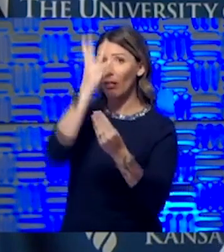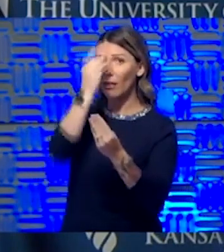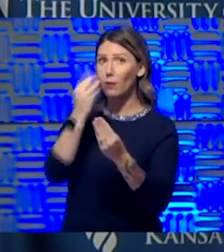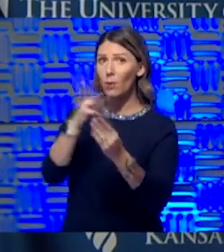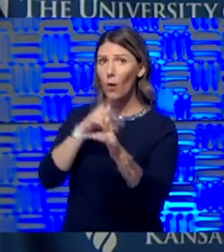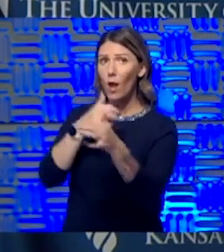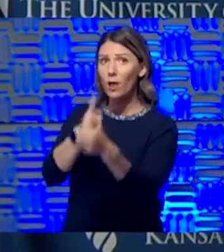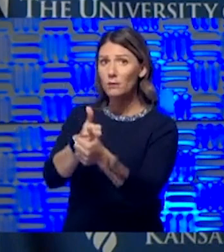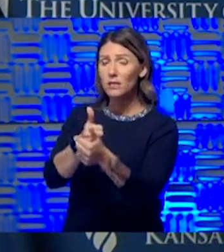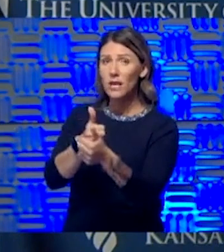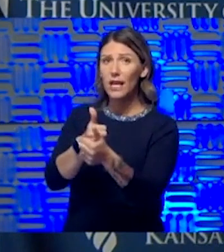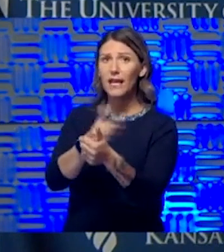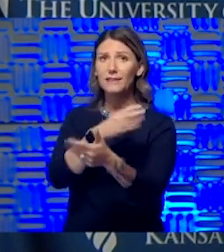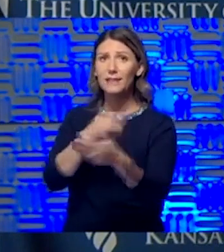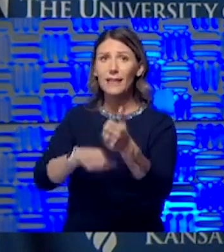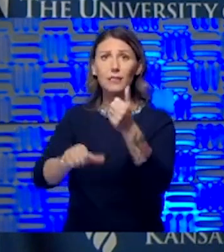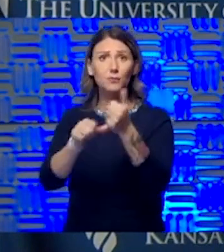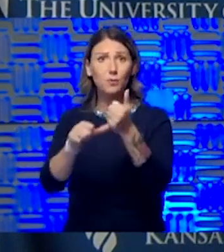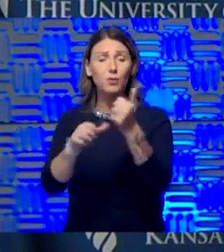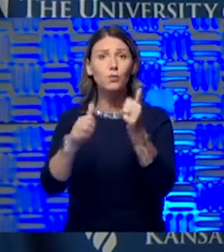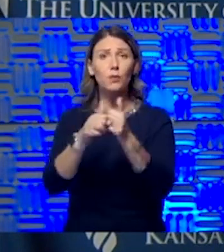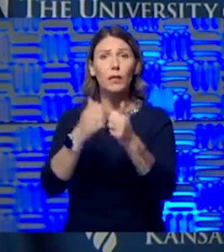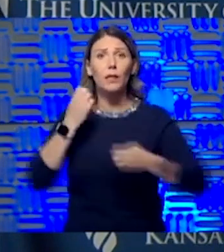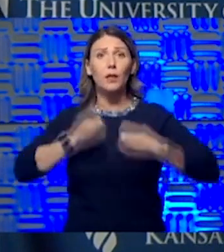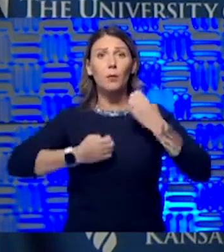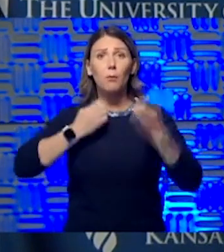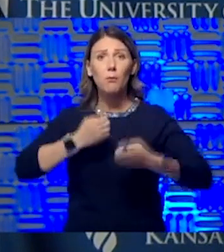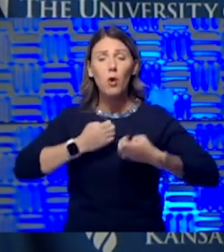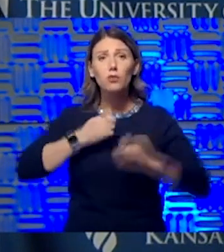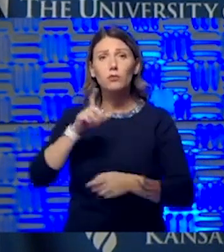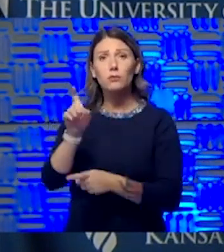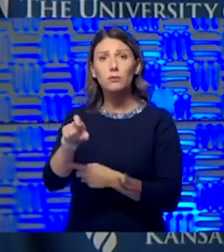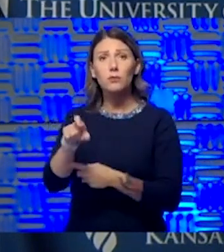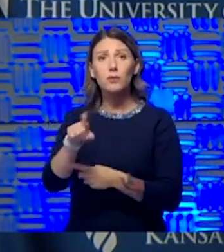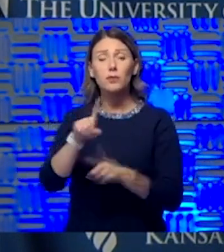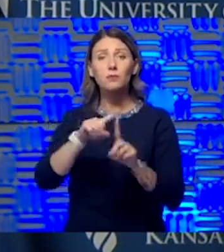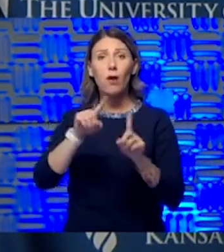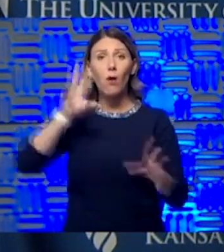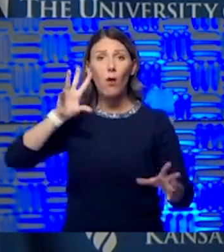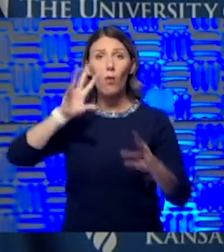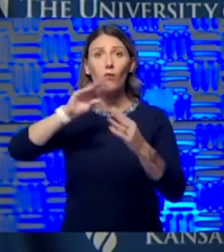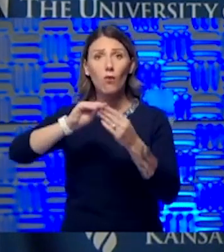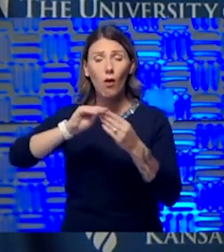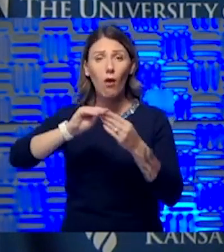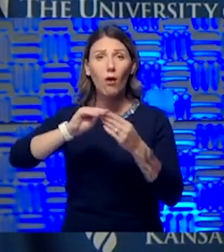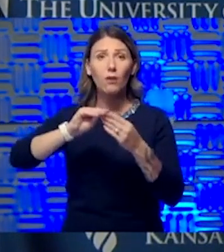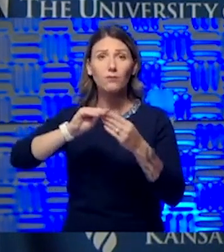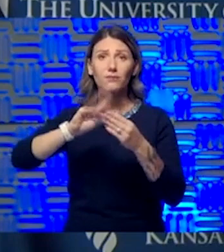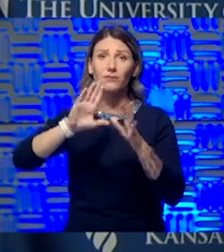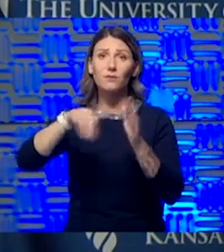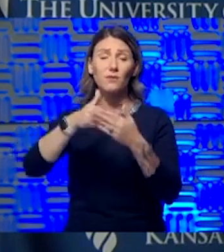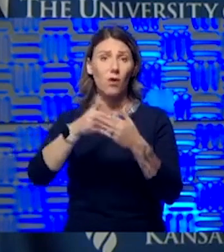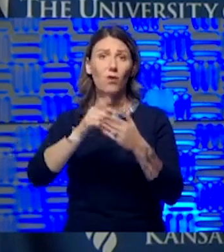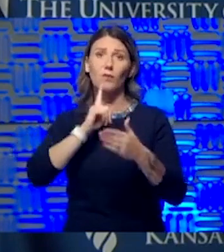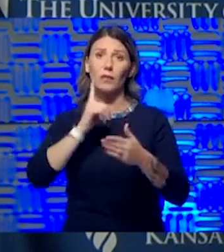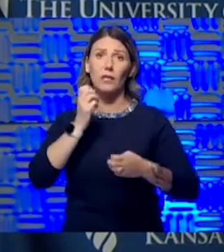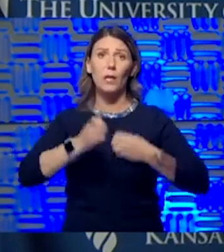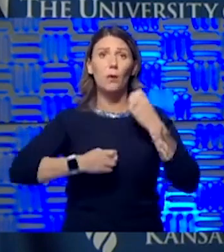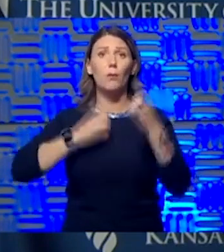to assist them with their emotional needs. So I think overall, it all could be very emotional,